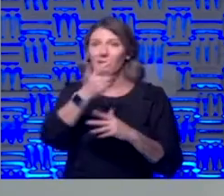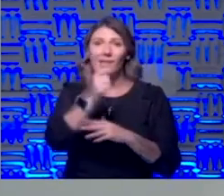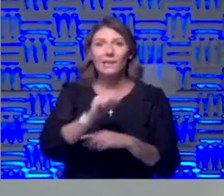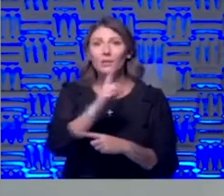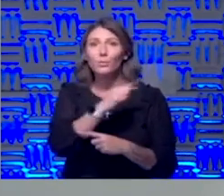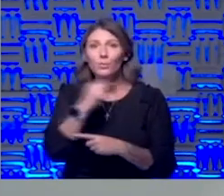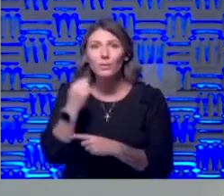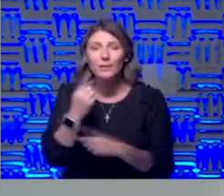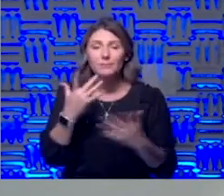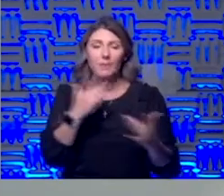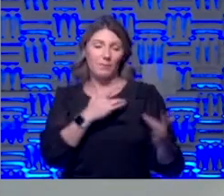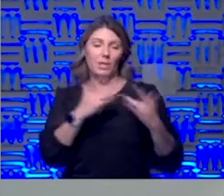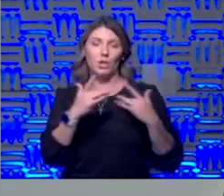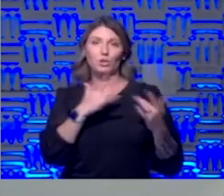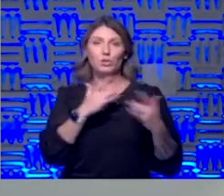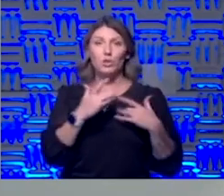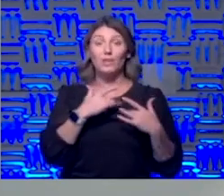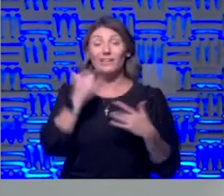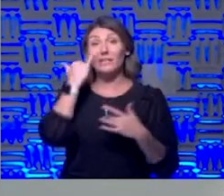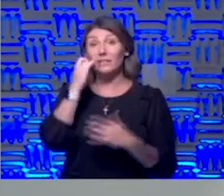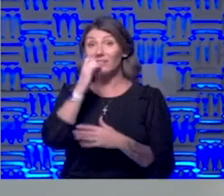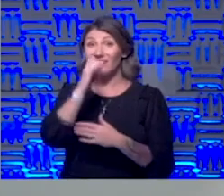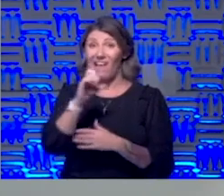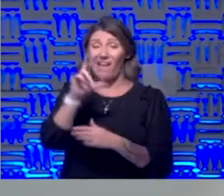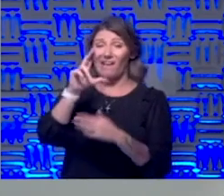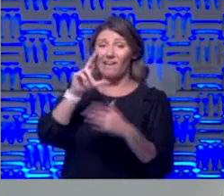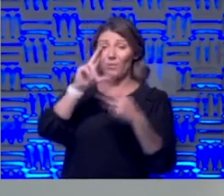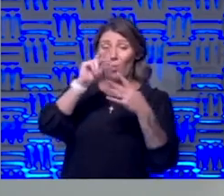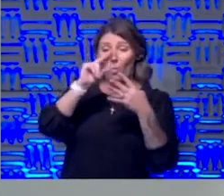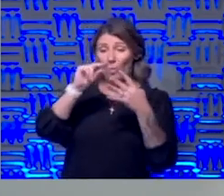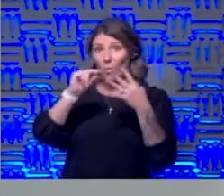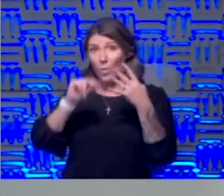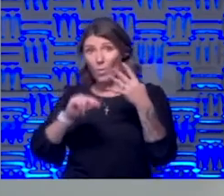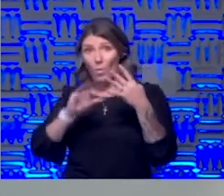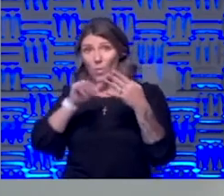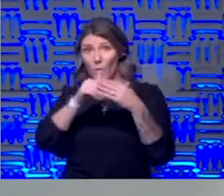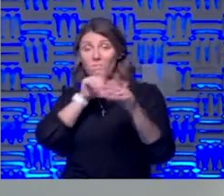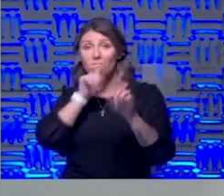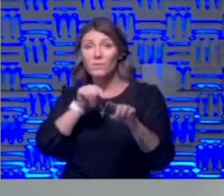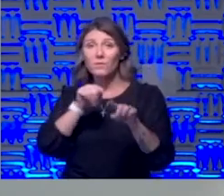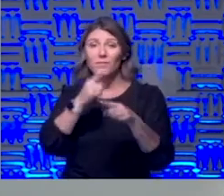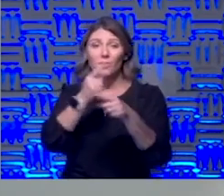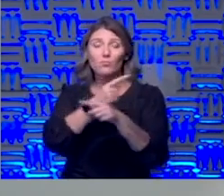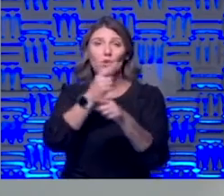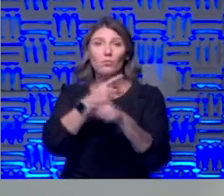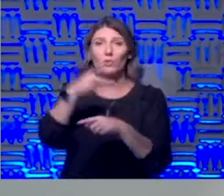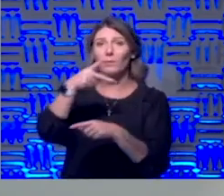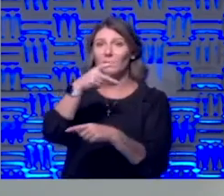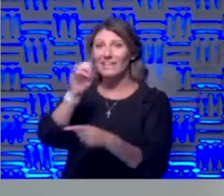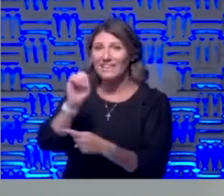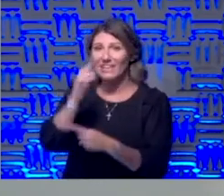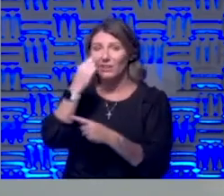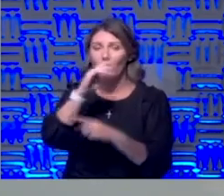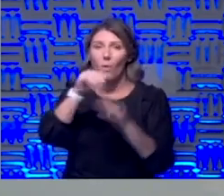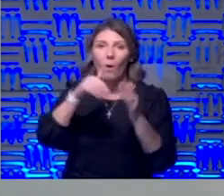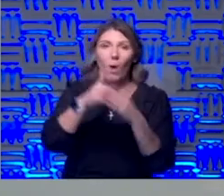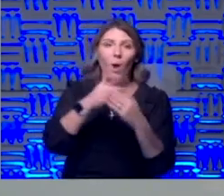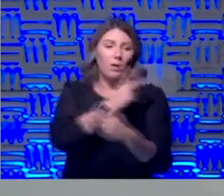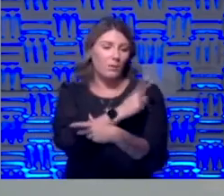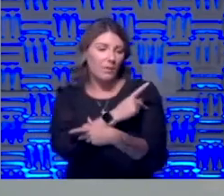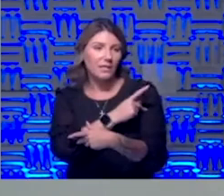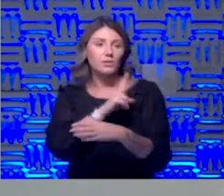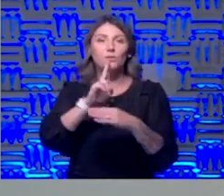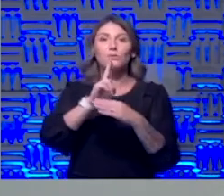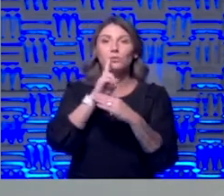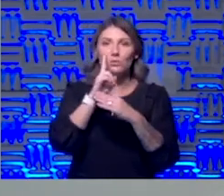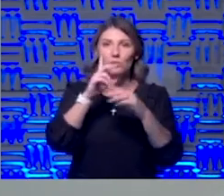might be concerning for this and if not we're using our appropriate protective gear for every patient we're asking them to wear